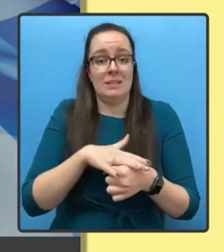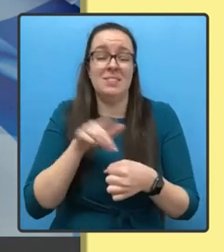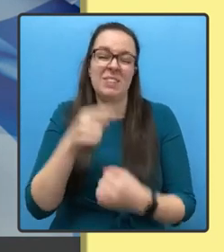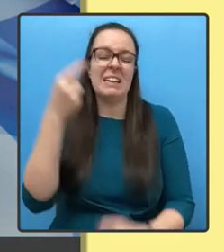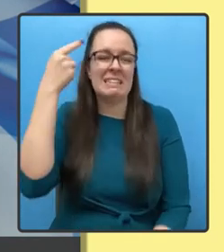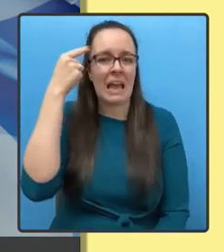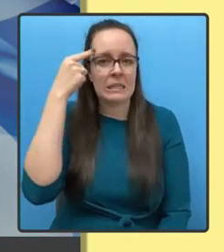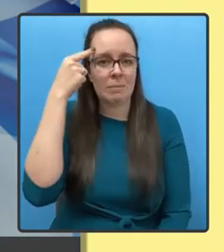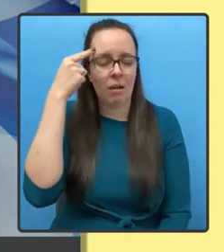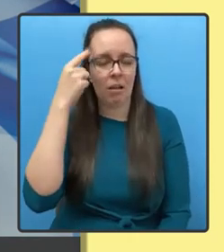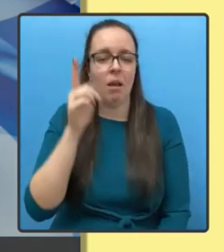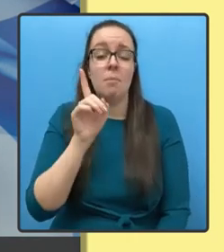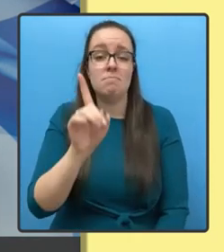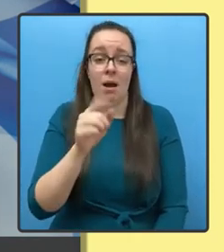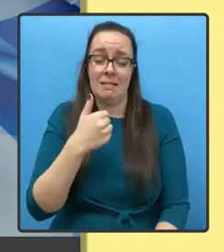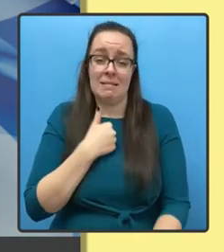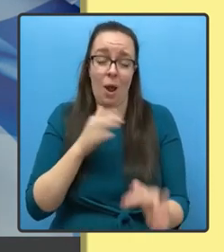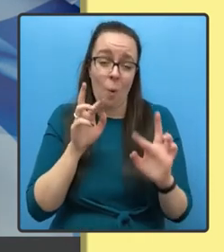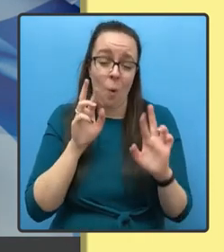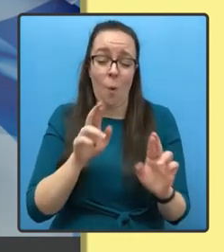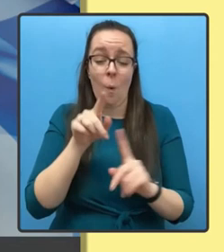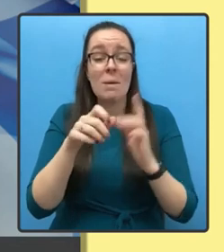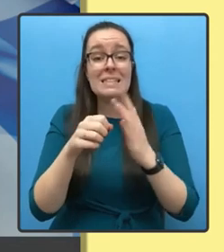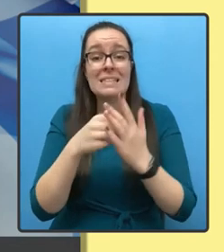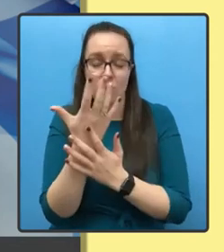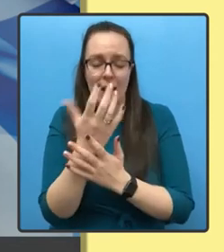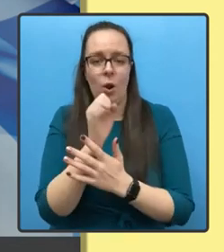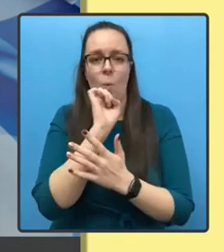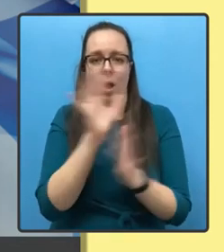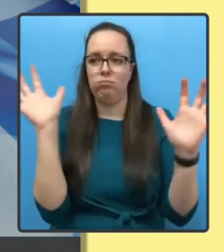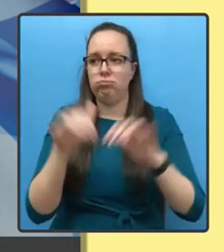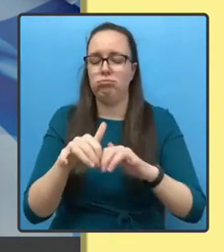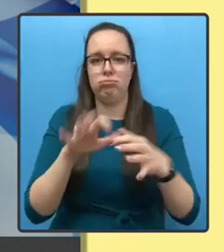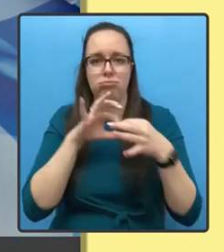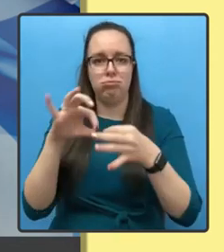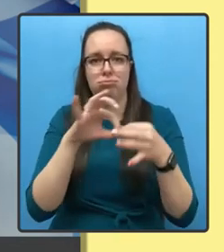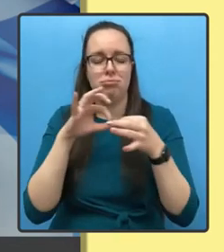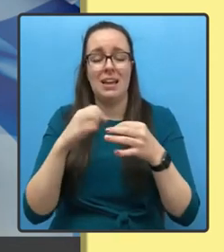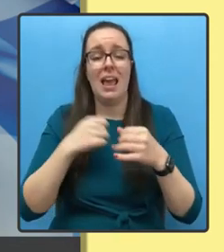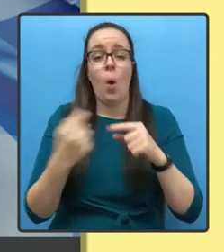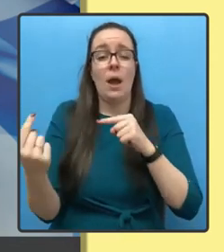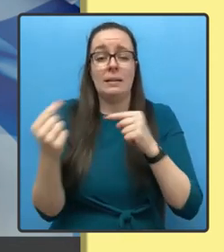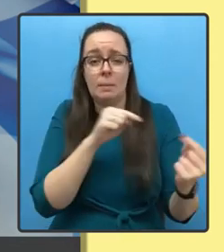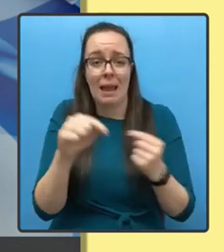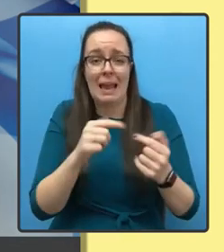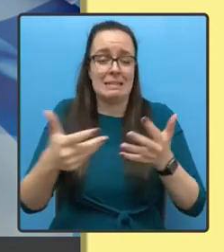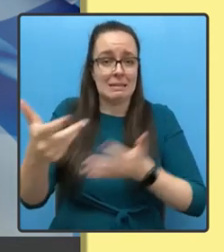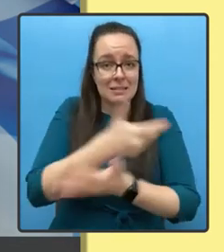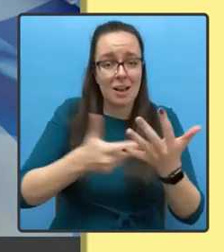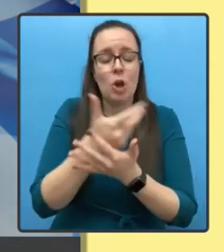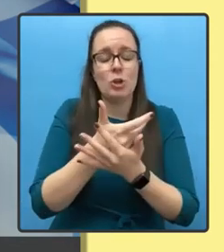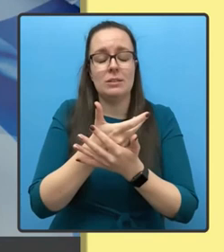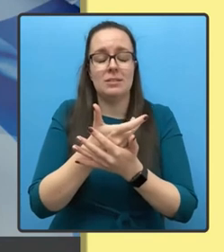in spring we'll be together in person. Our debates and discussions, if not always the conference karaoke,